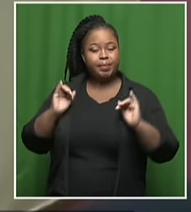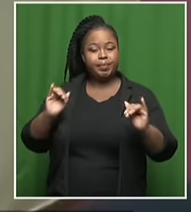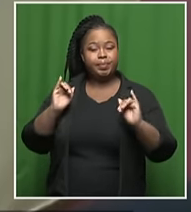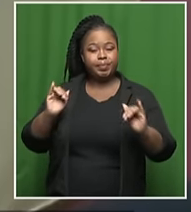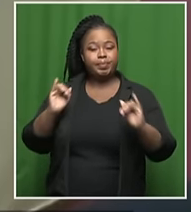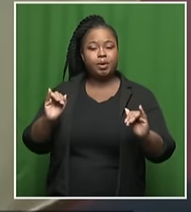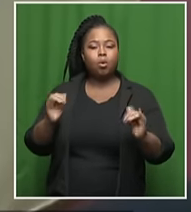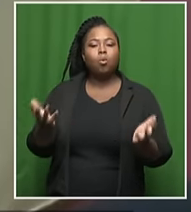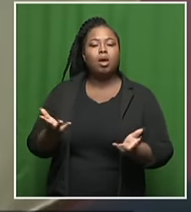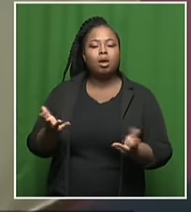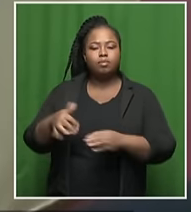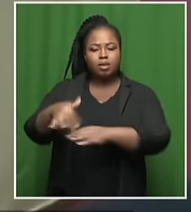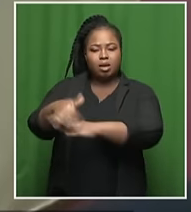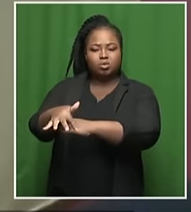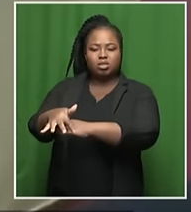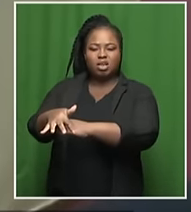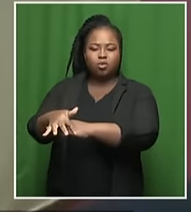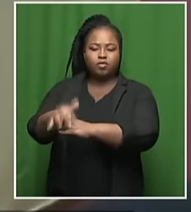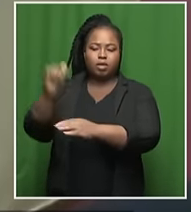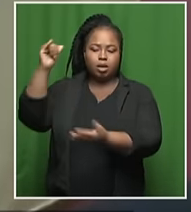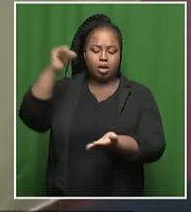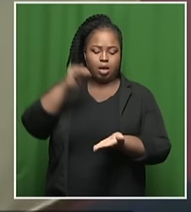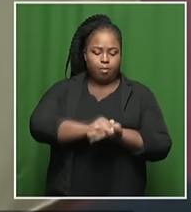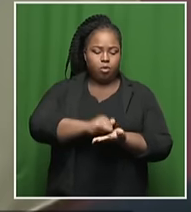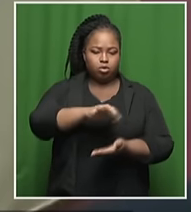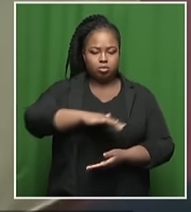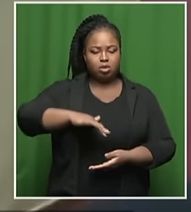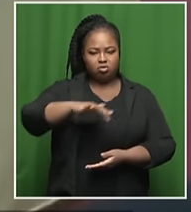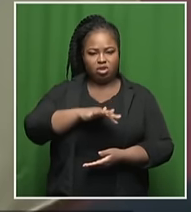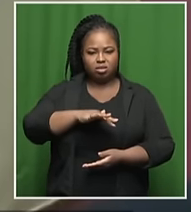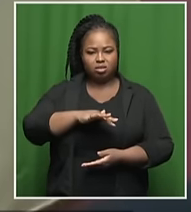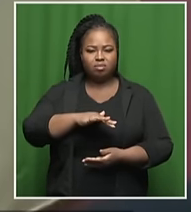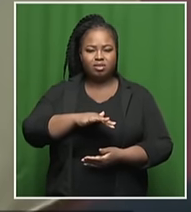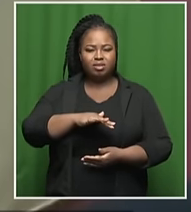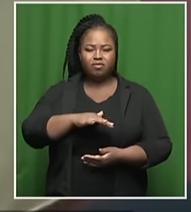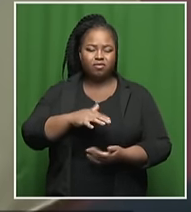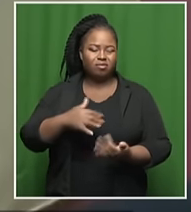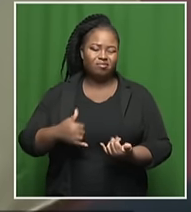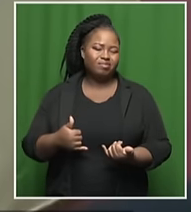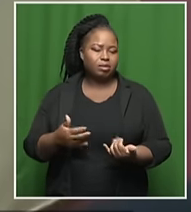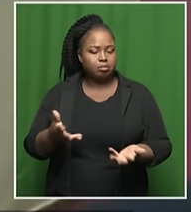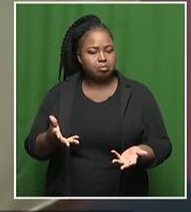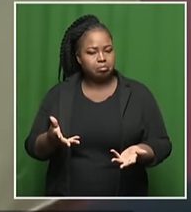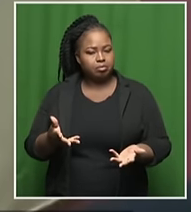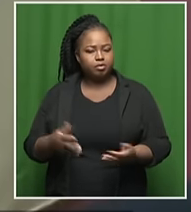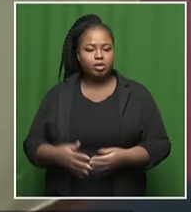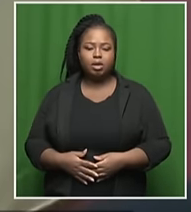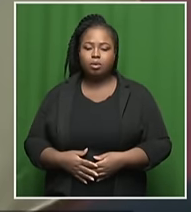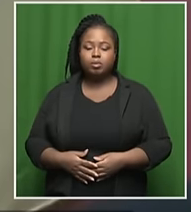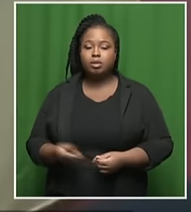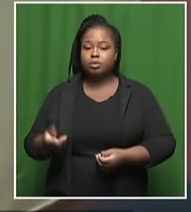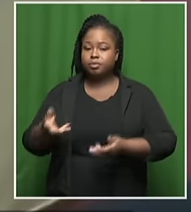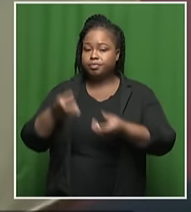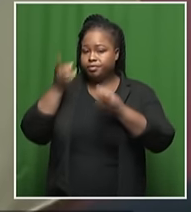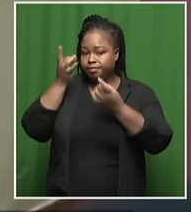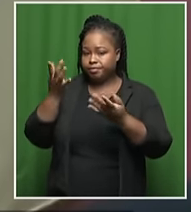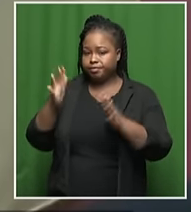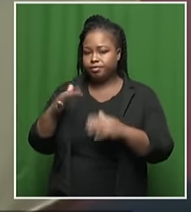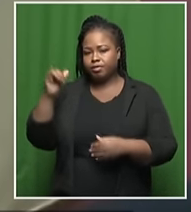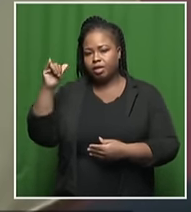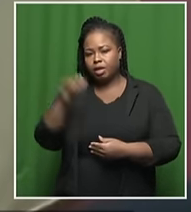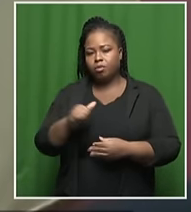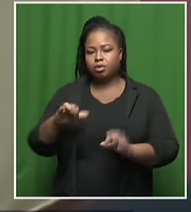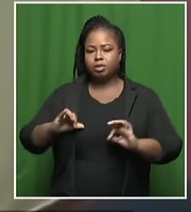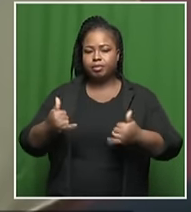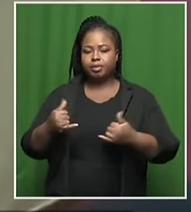is outside of the airport's operations range. So we did speak to airport's